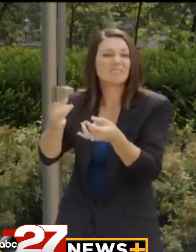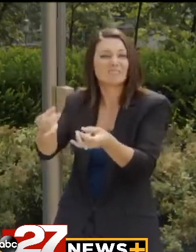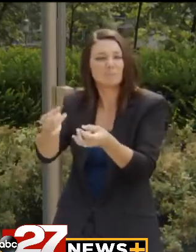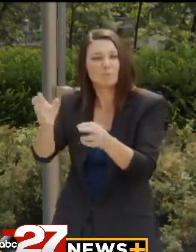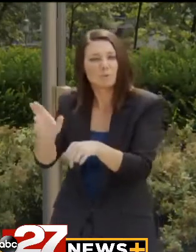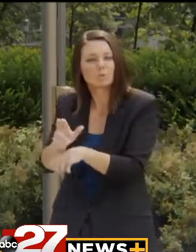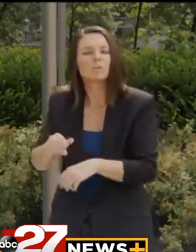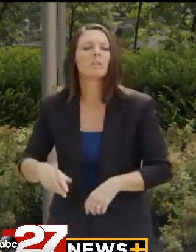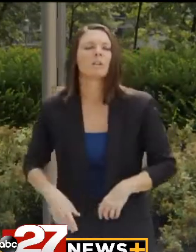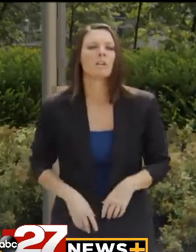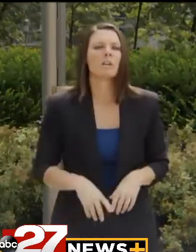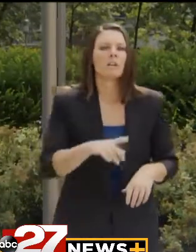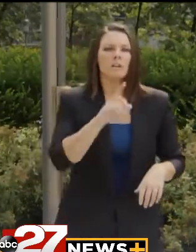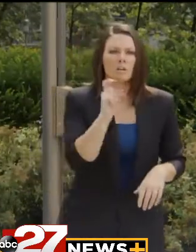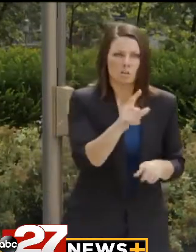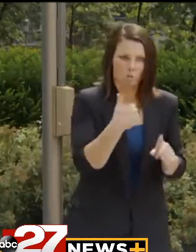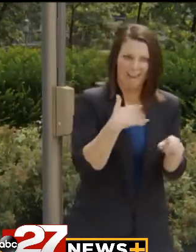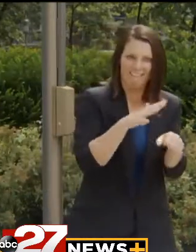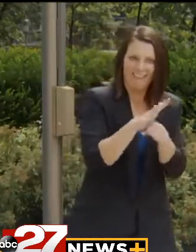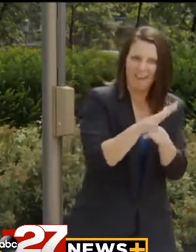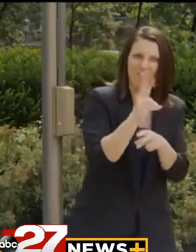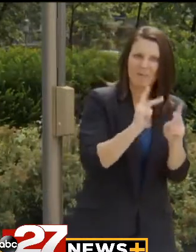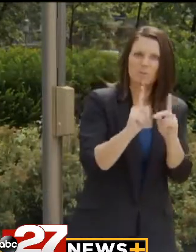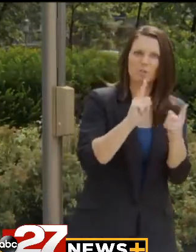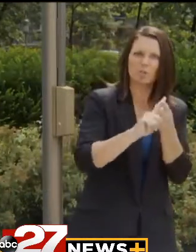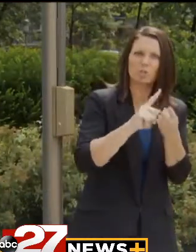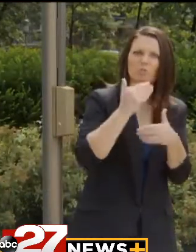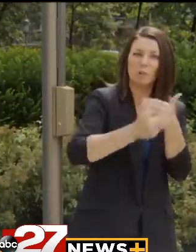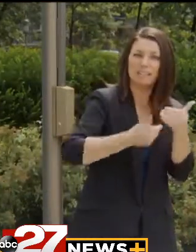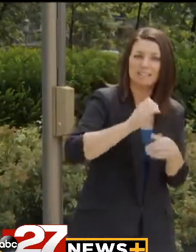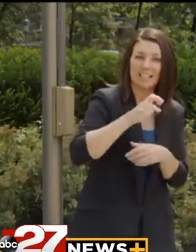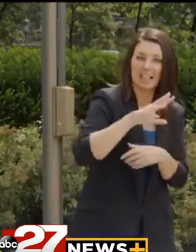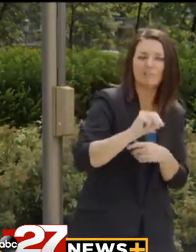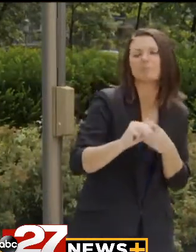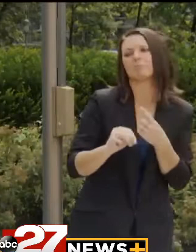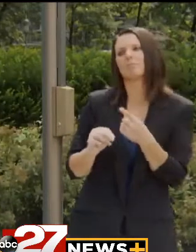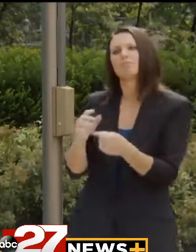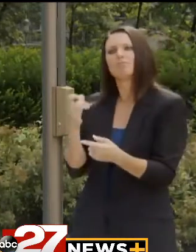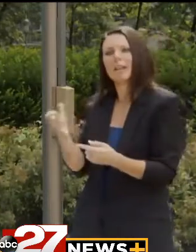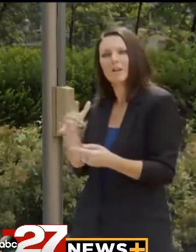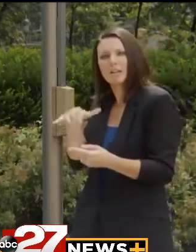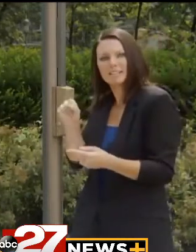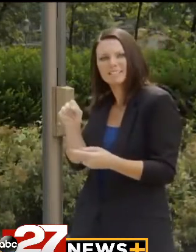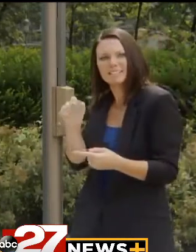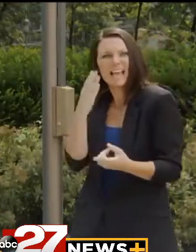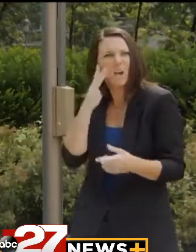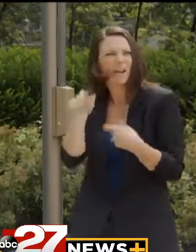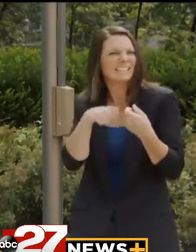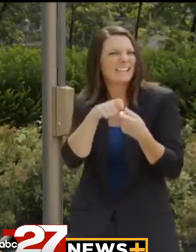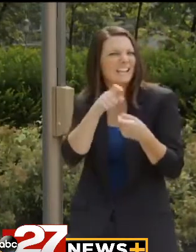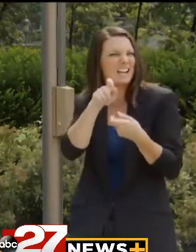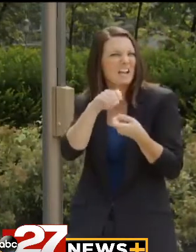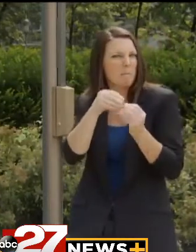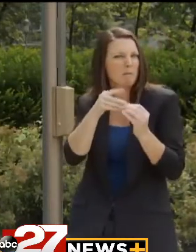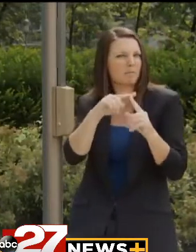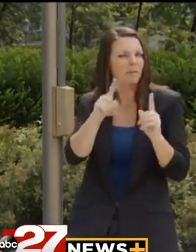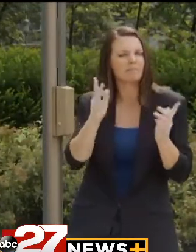people to process claims? At this time, yes, we do. How many is that? I would have to get back to you with that number.